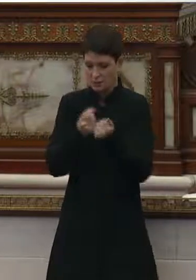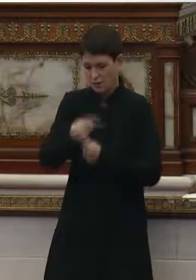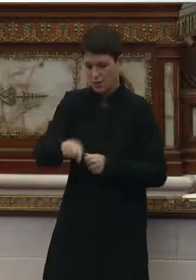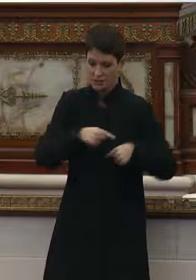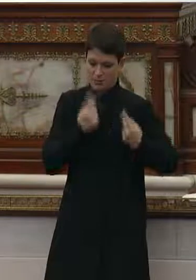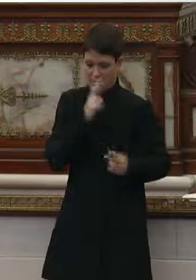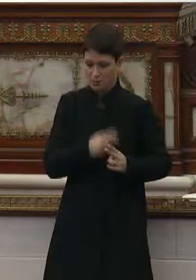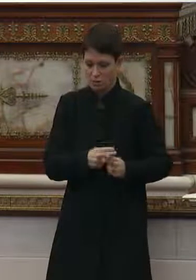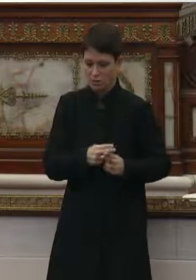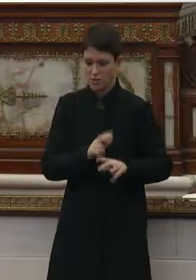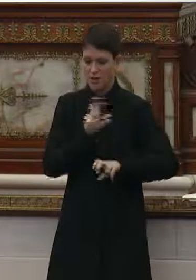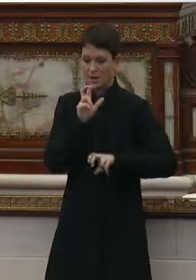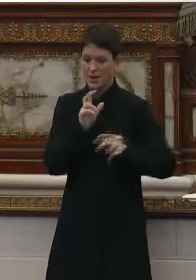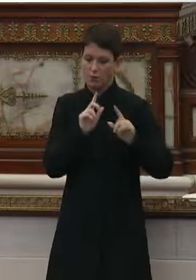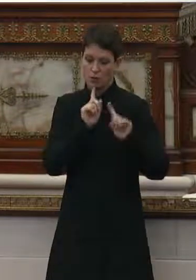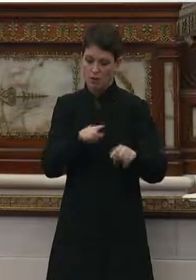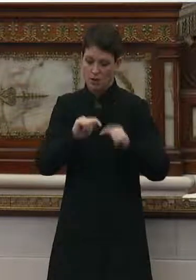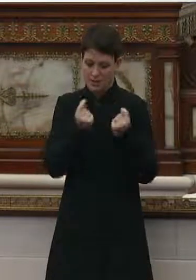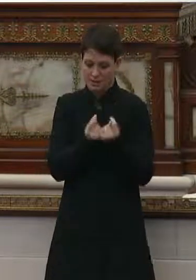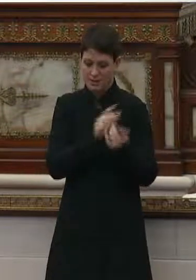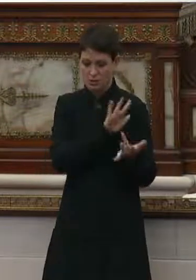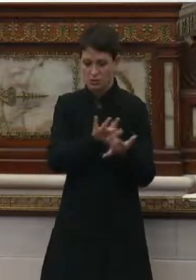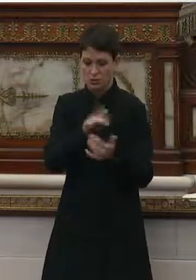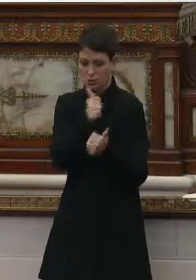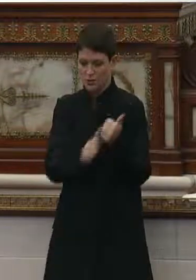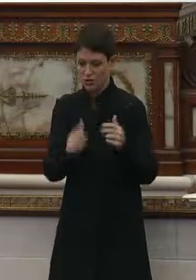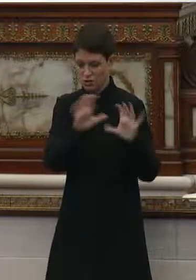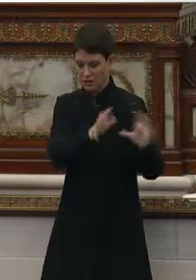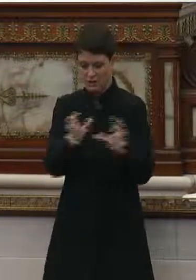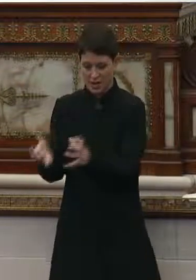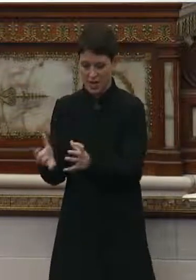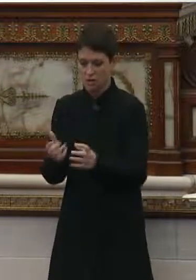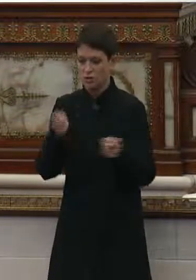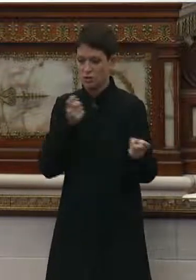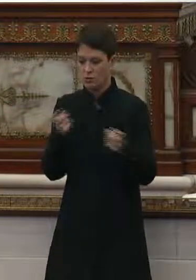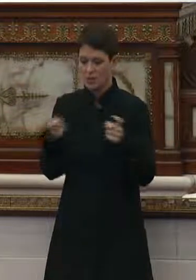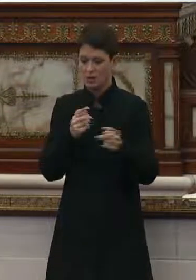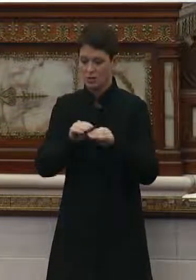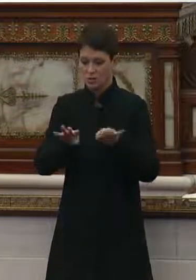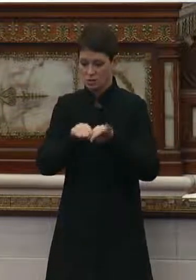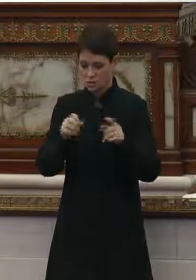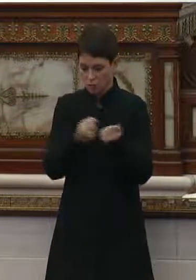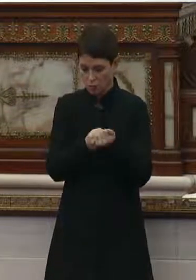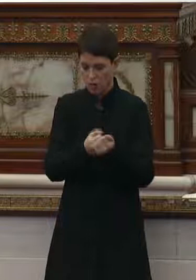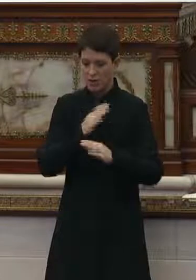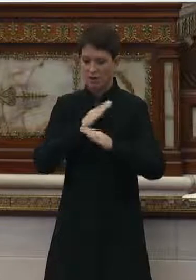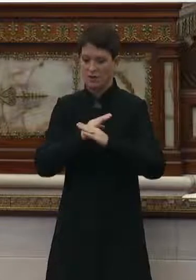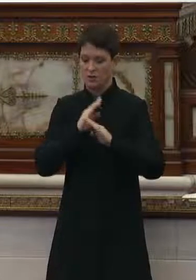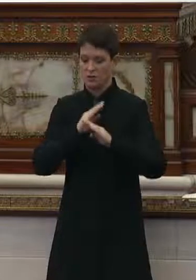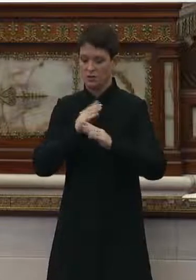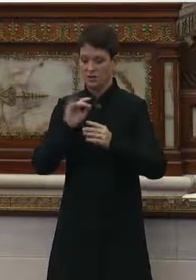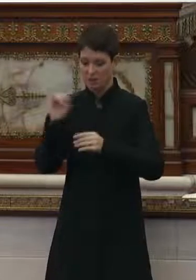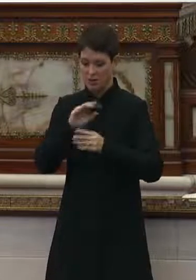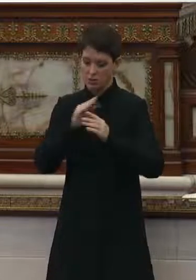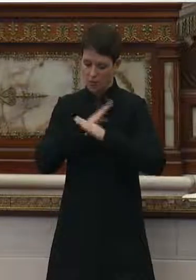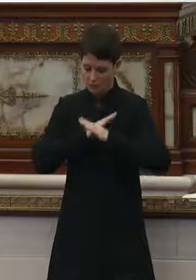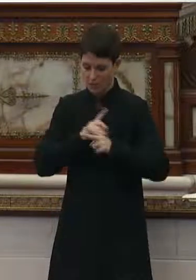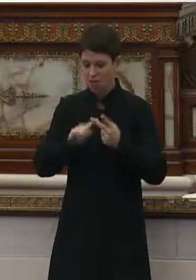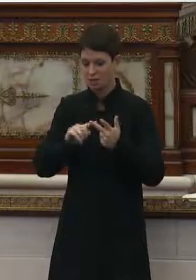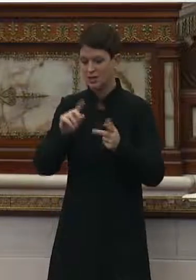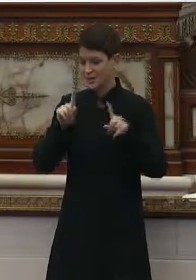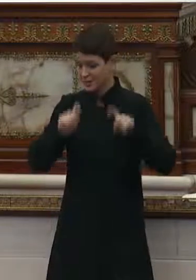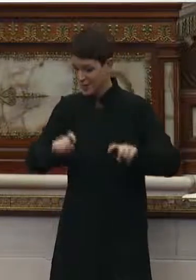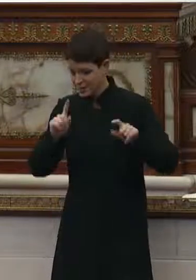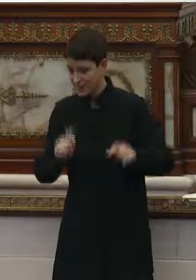by designating response teams for each site that offer outbreak management support, infection prevention and control guidance, COVID-19